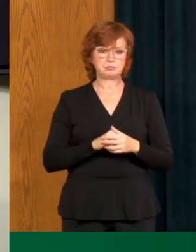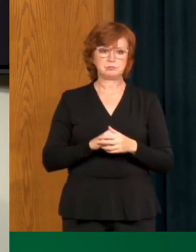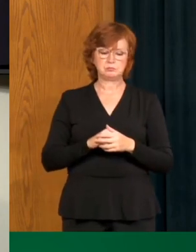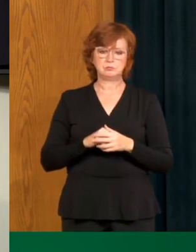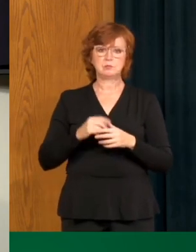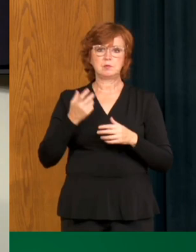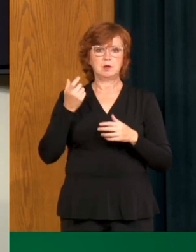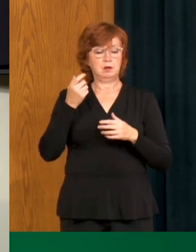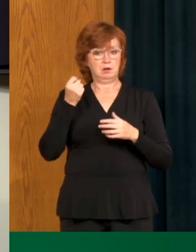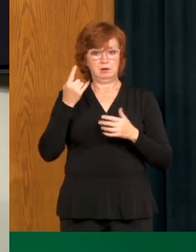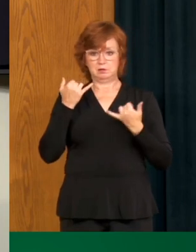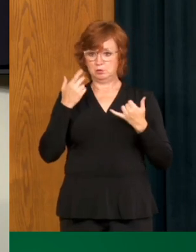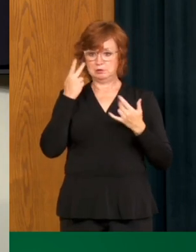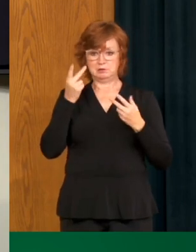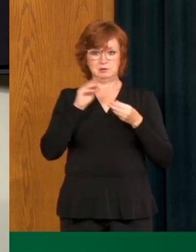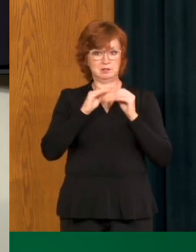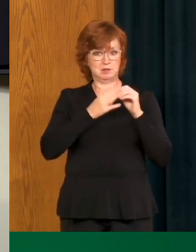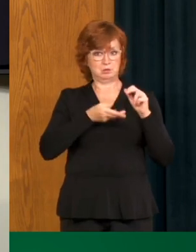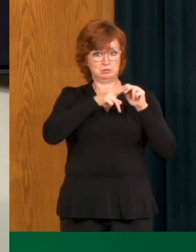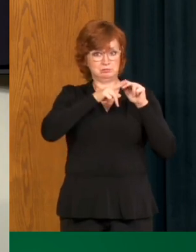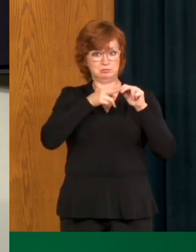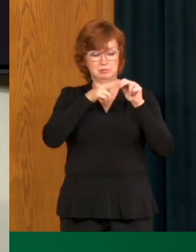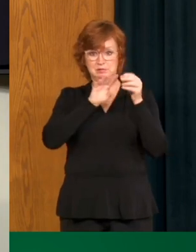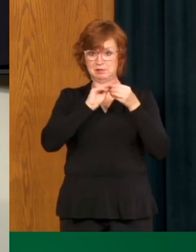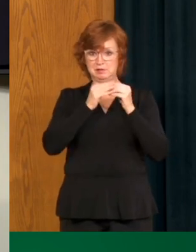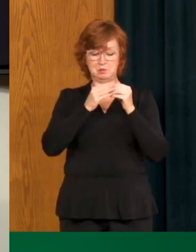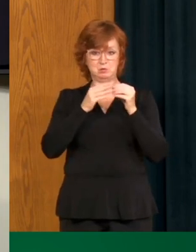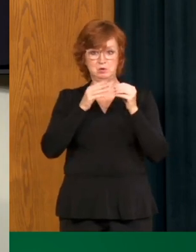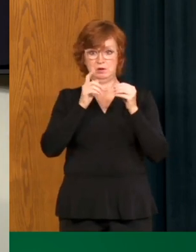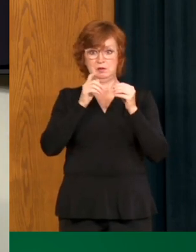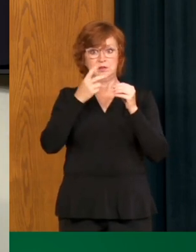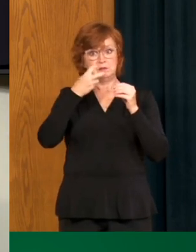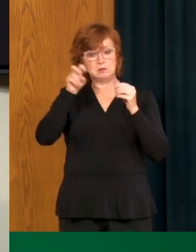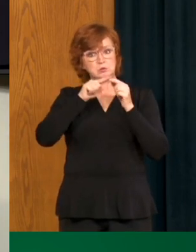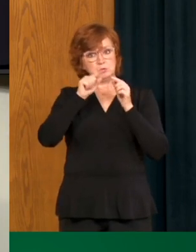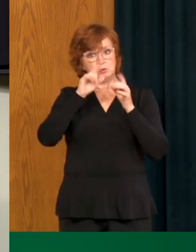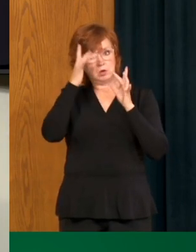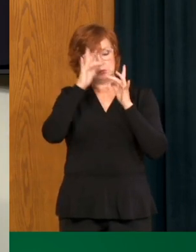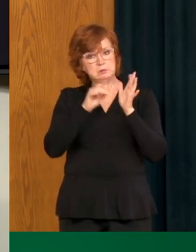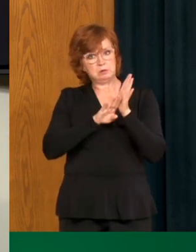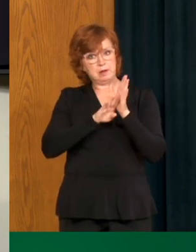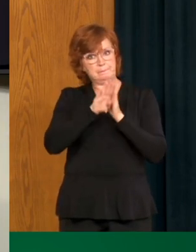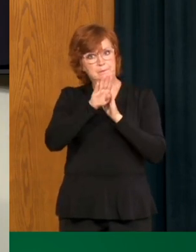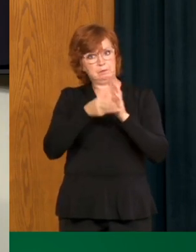also trending upwards. And this should be of great concern to all of us.